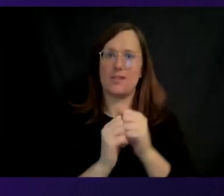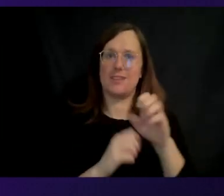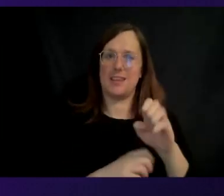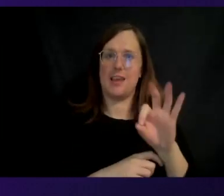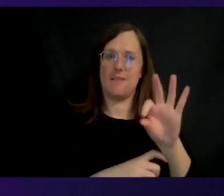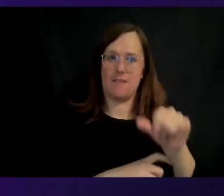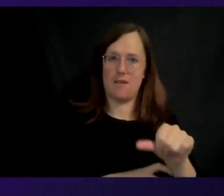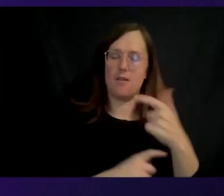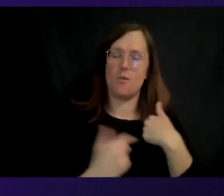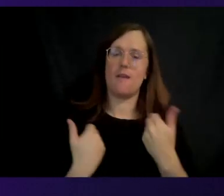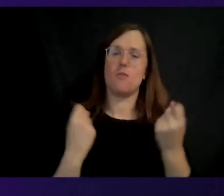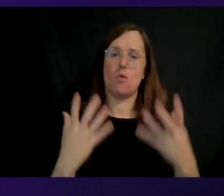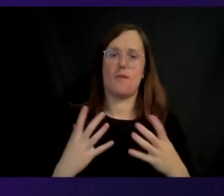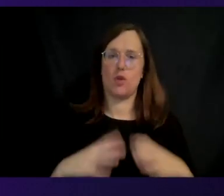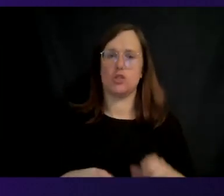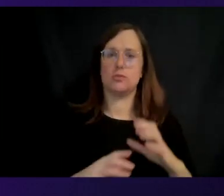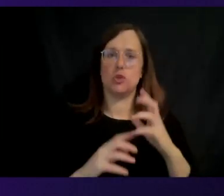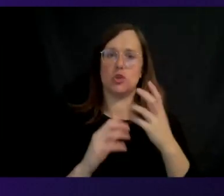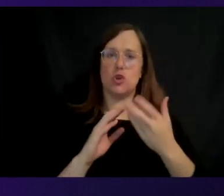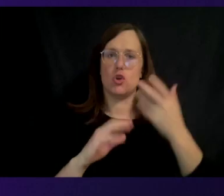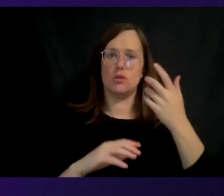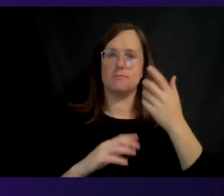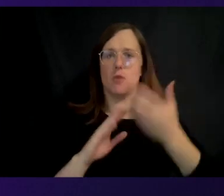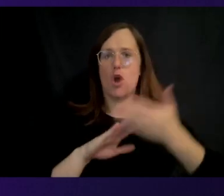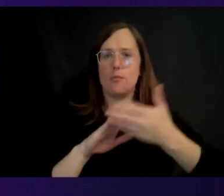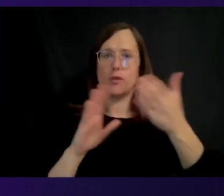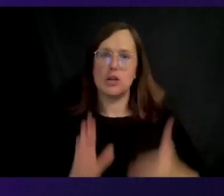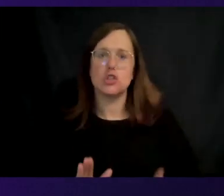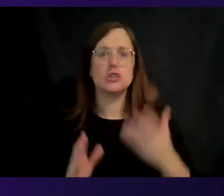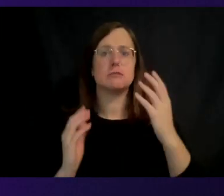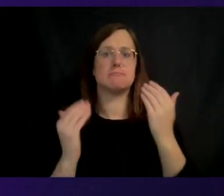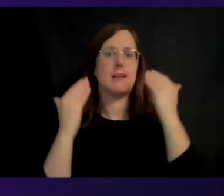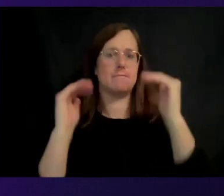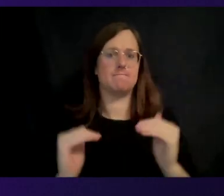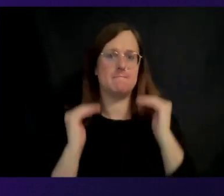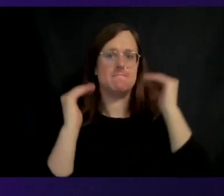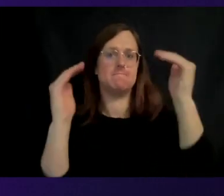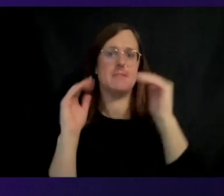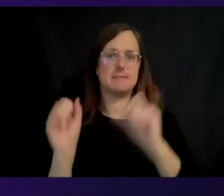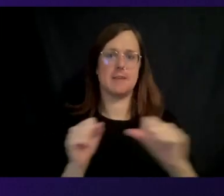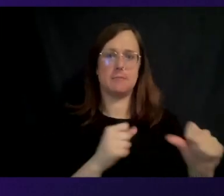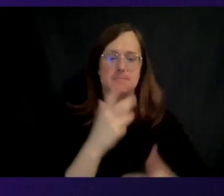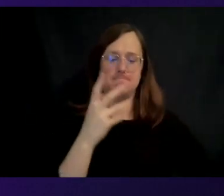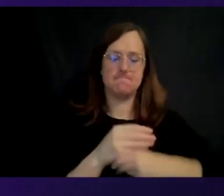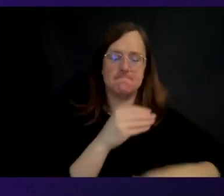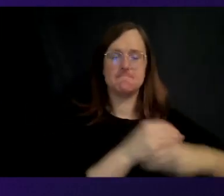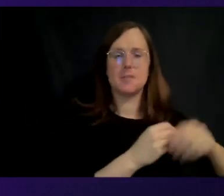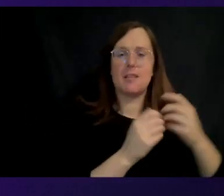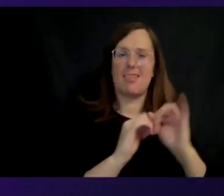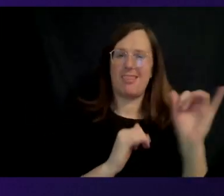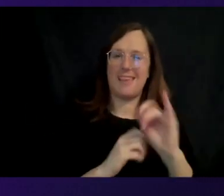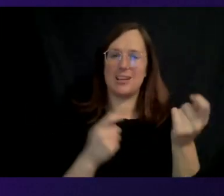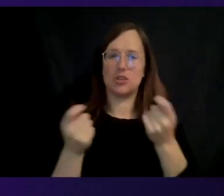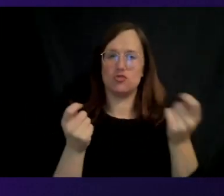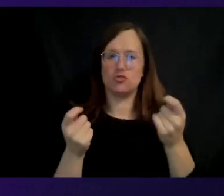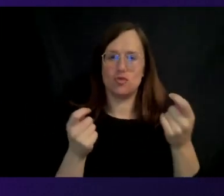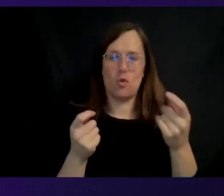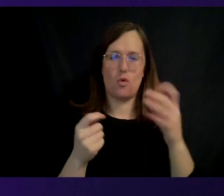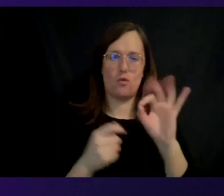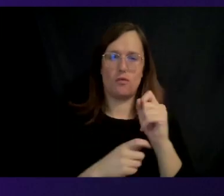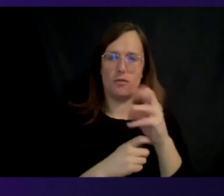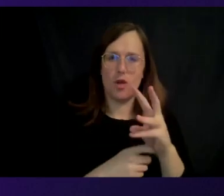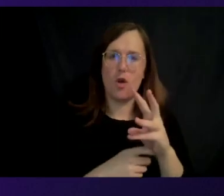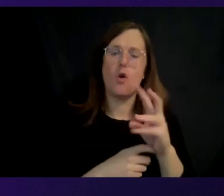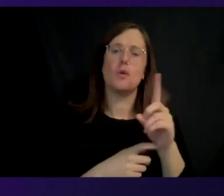operators and additional advanced capabilities like control flow and dynamic shapes. And the goal of Neuron